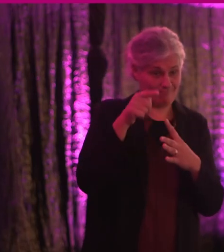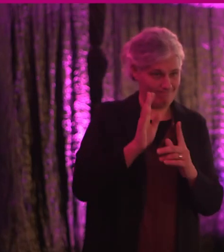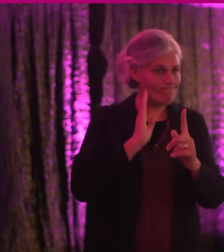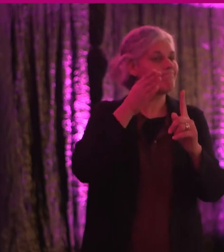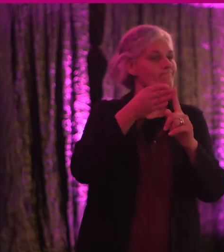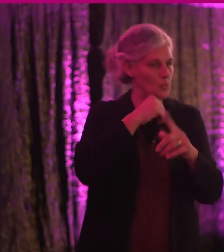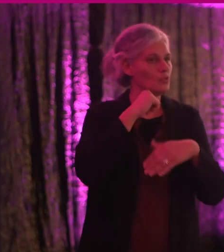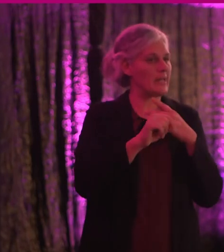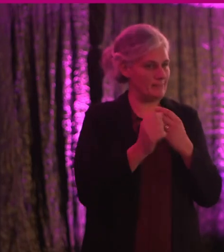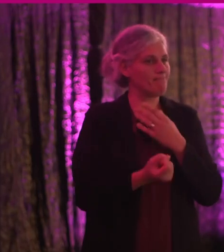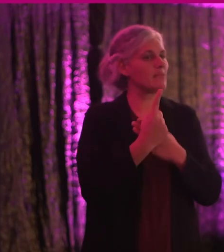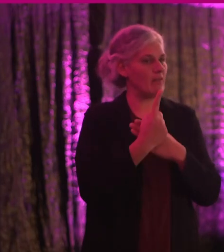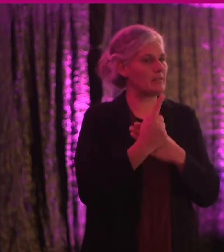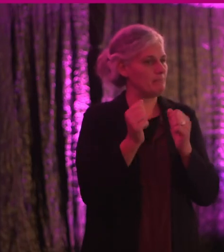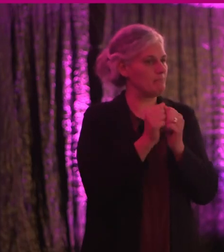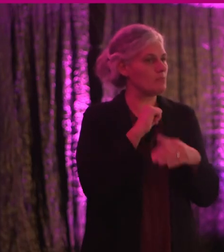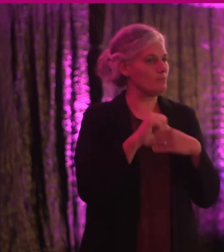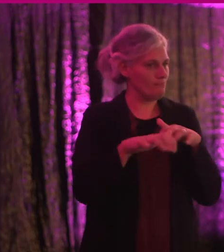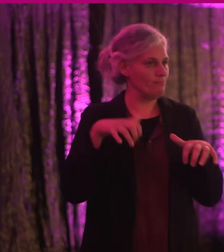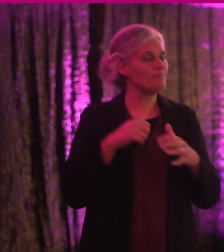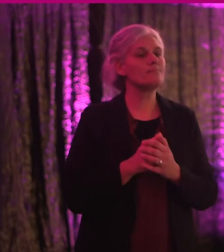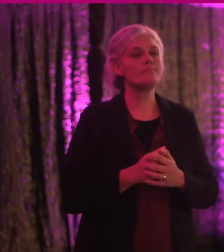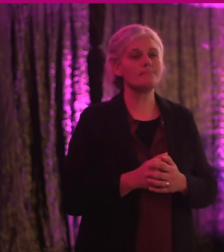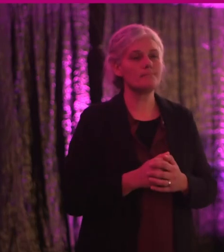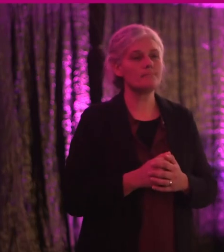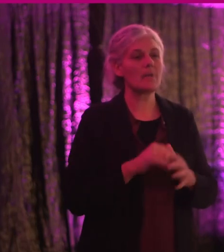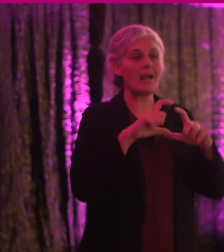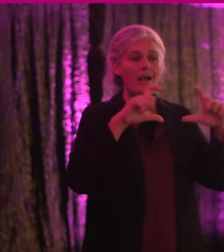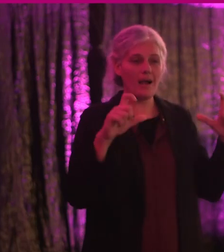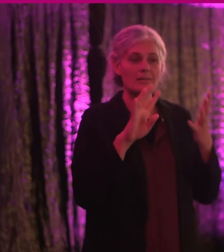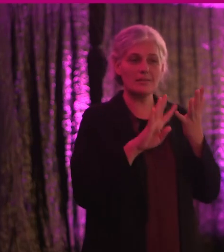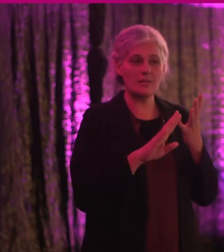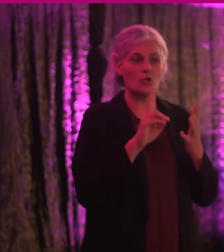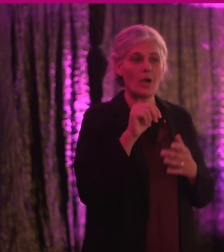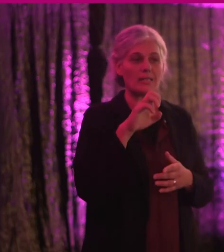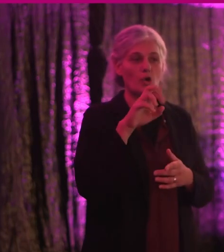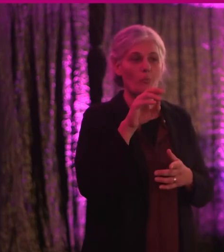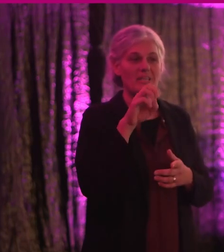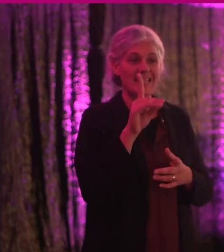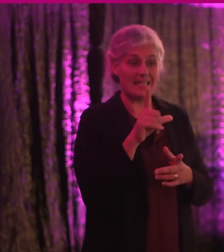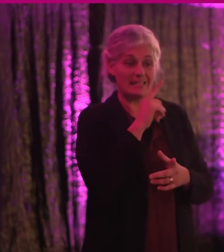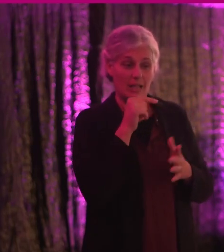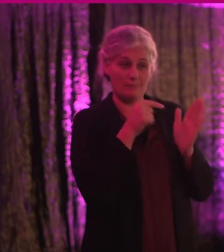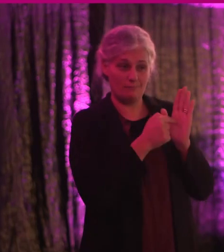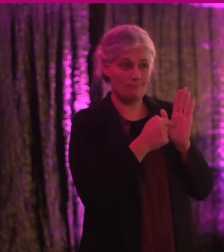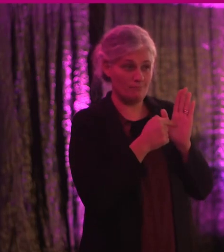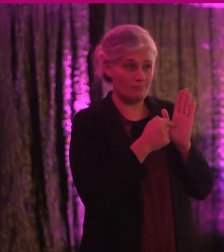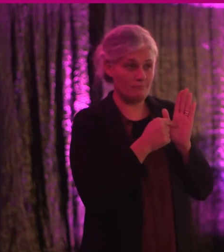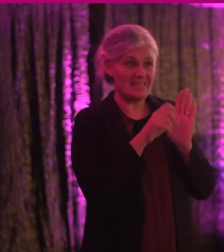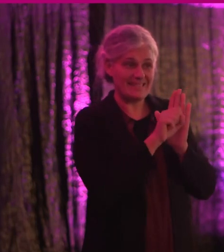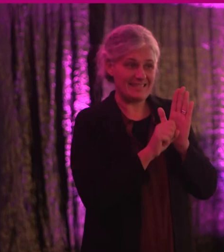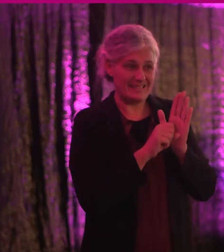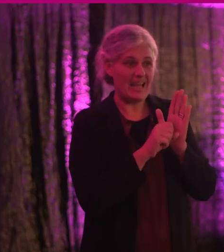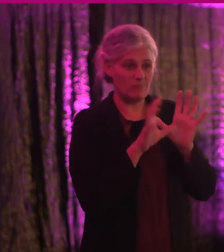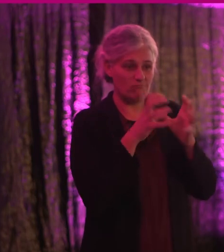of today's event. Article 9 of the UN CRPD states that state parties